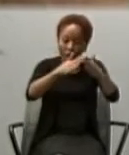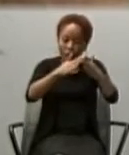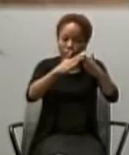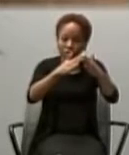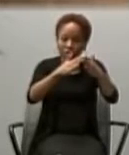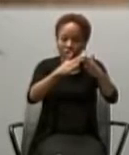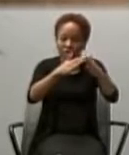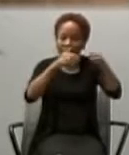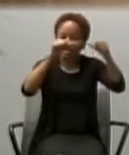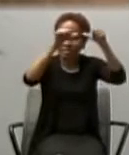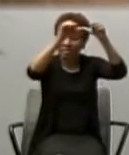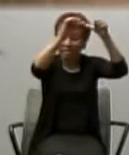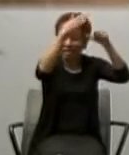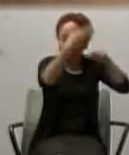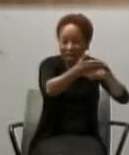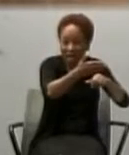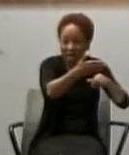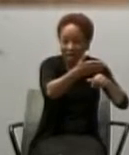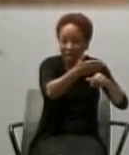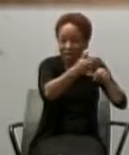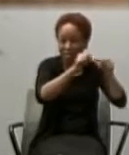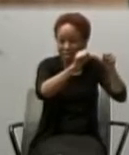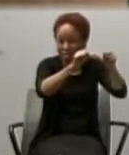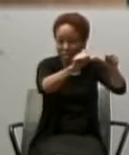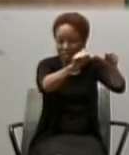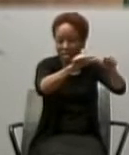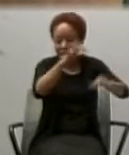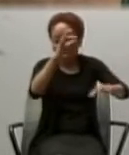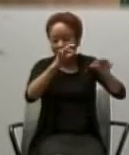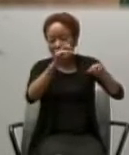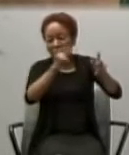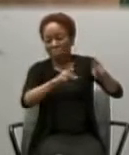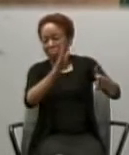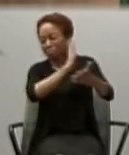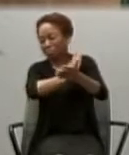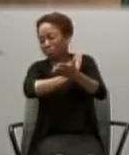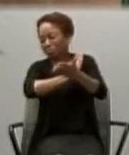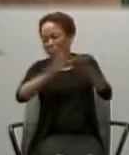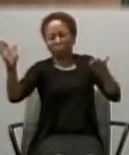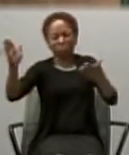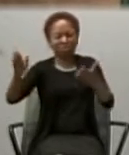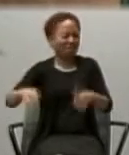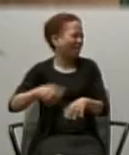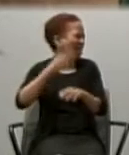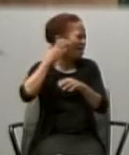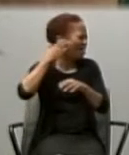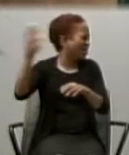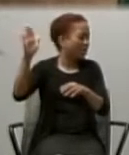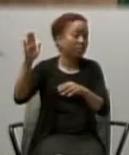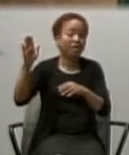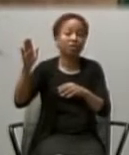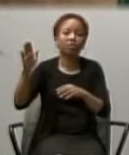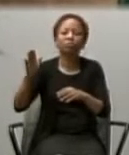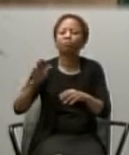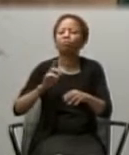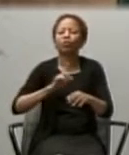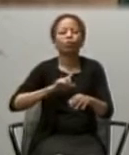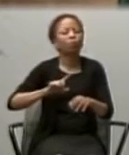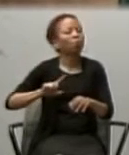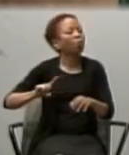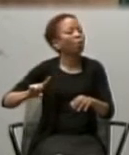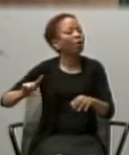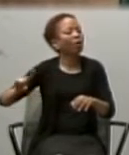district. And if any place does not welcome you, and people refuse to listen to you as you walk away,